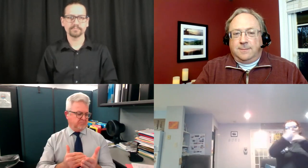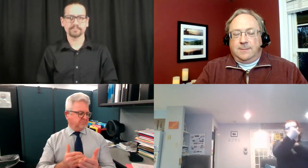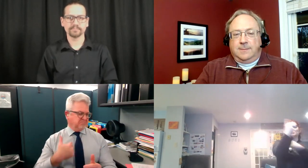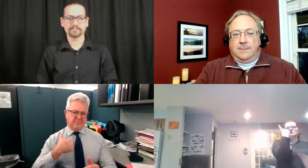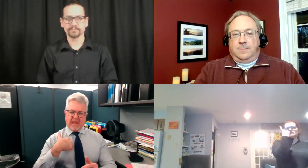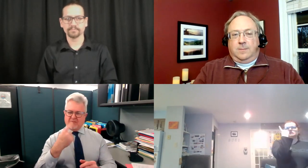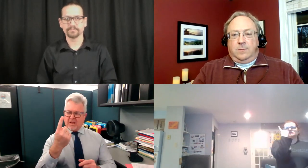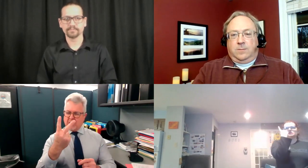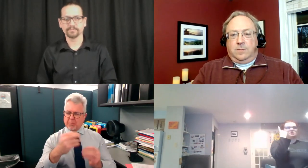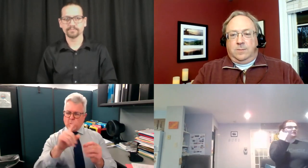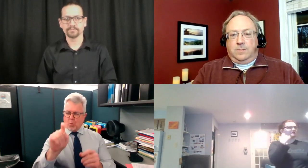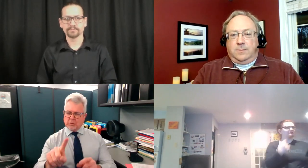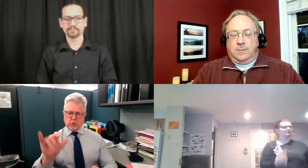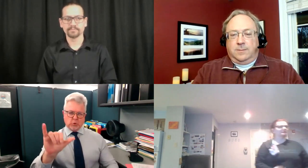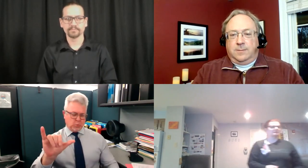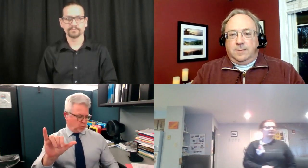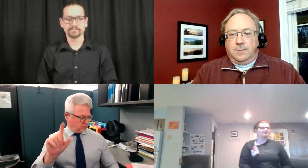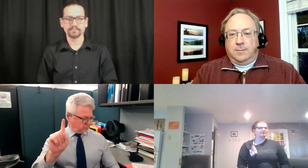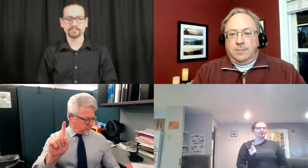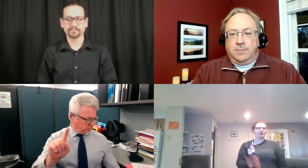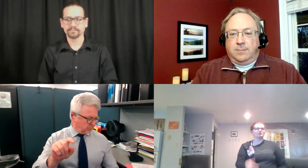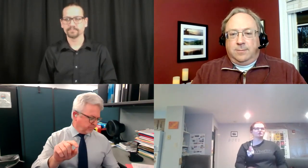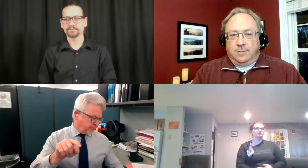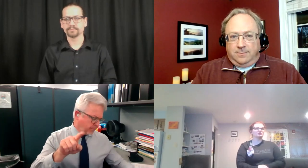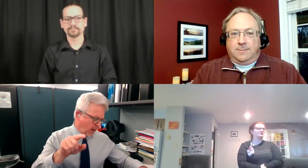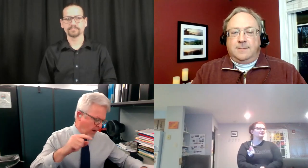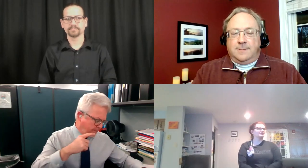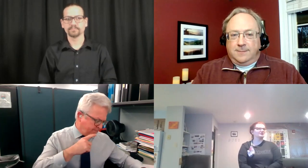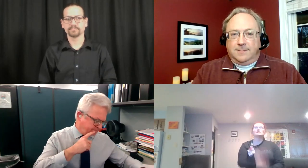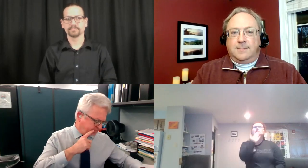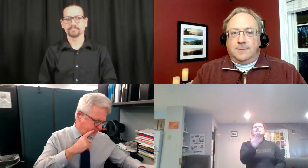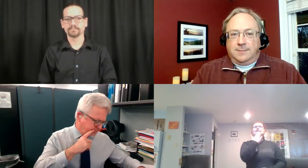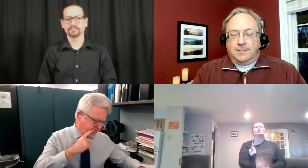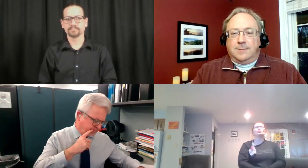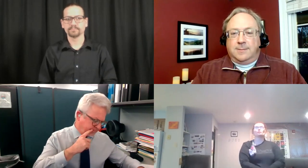now i got one shot already so i will have to get a second vaccine